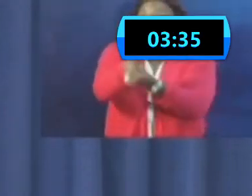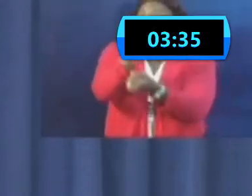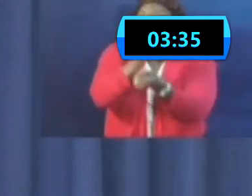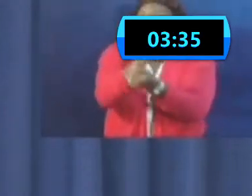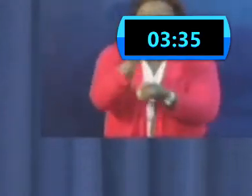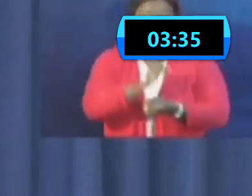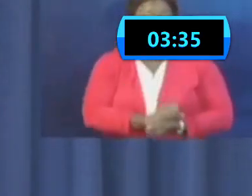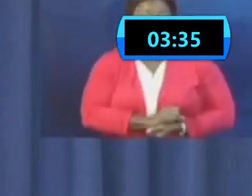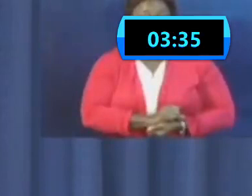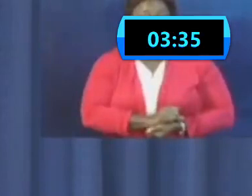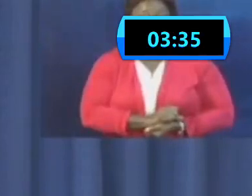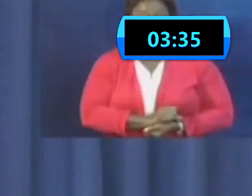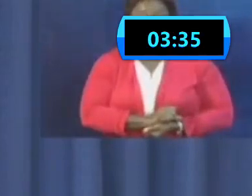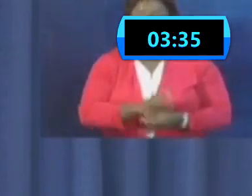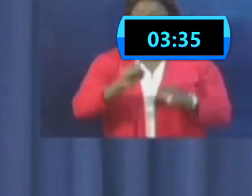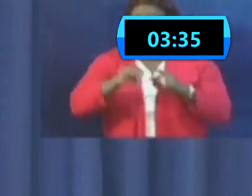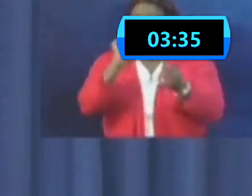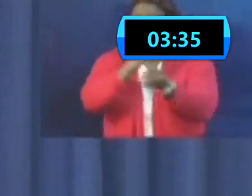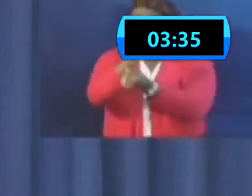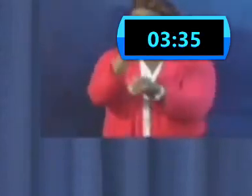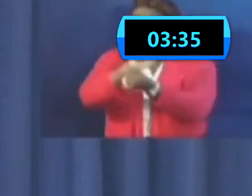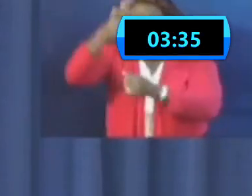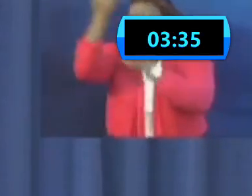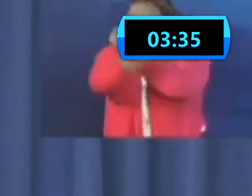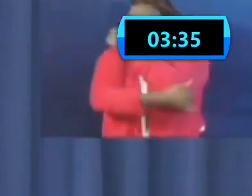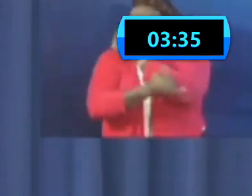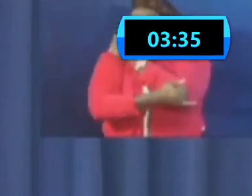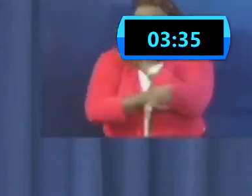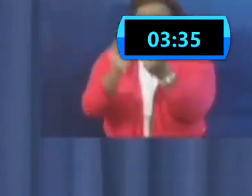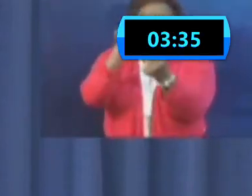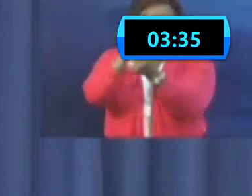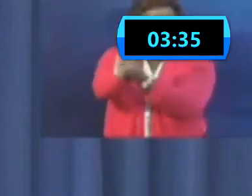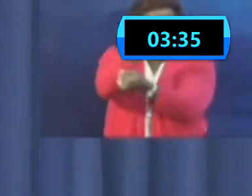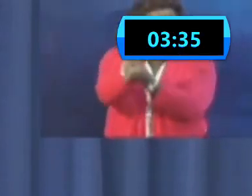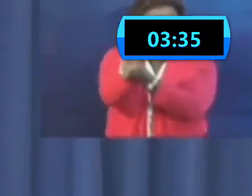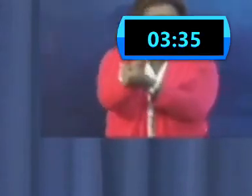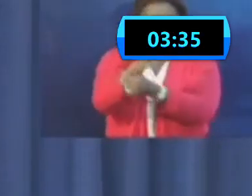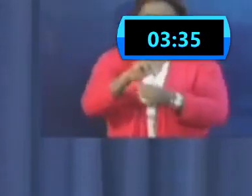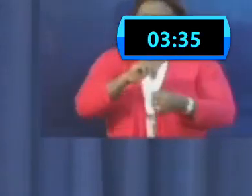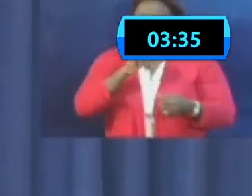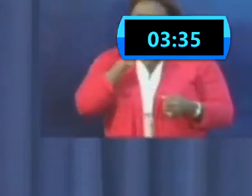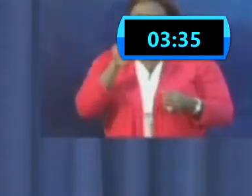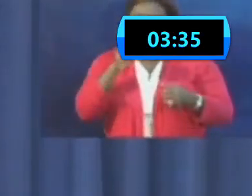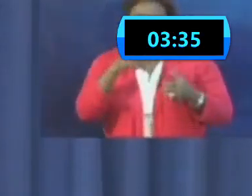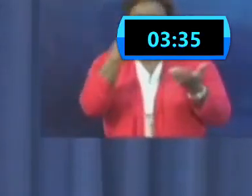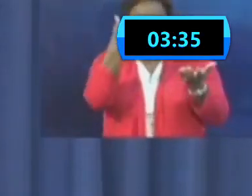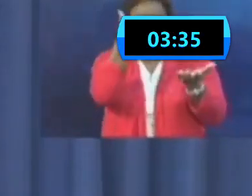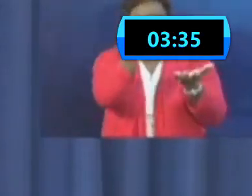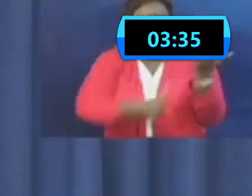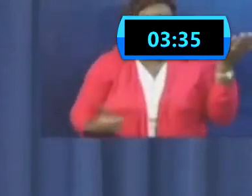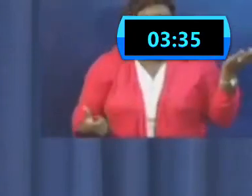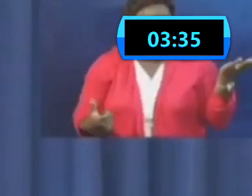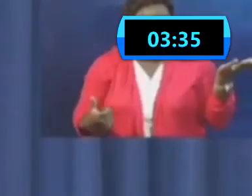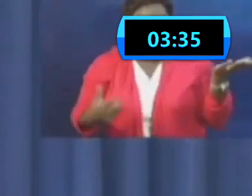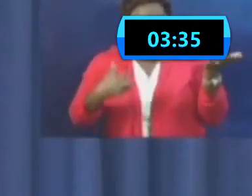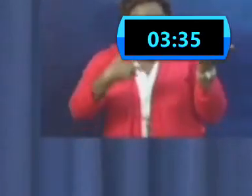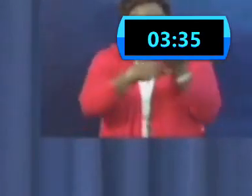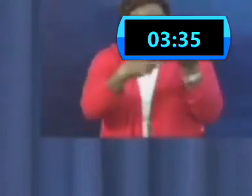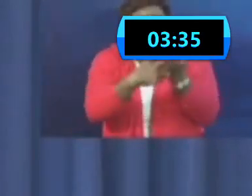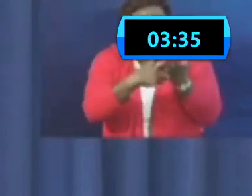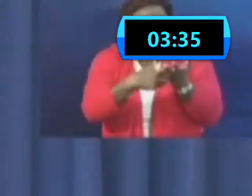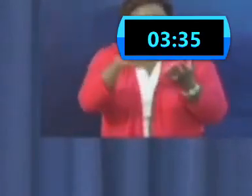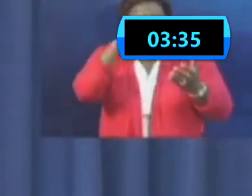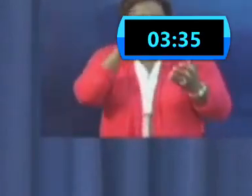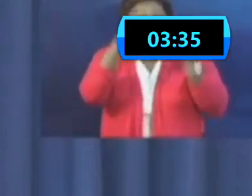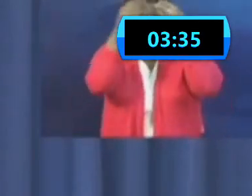it has worked elsewhere. Others are saying it's going to work. Don't get yourself charged for not complying